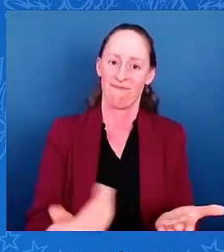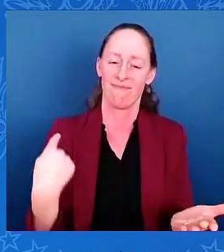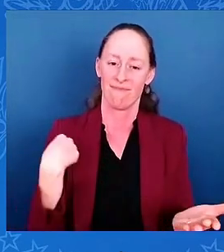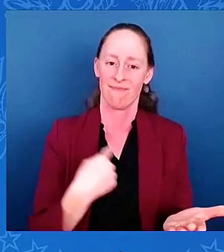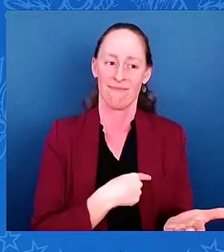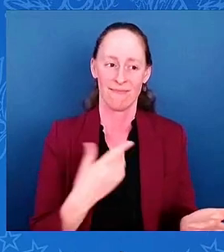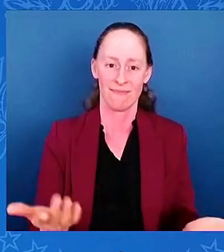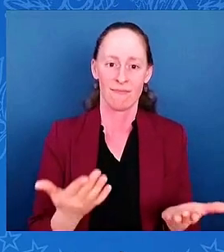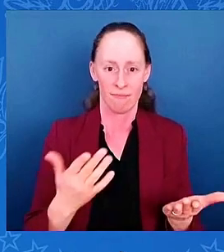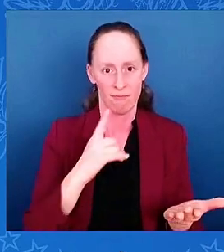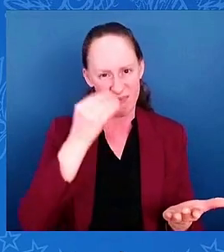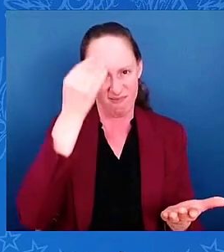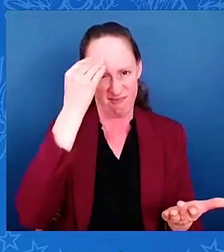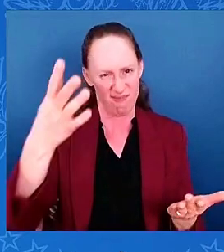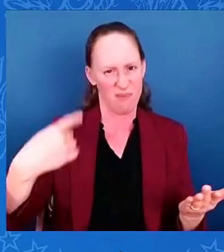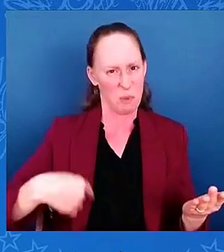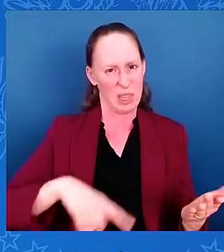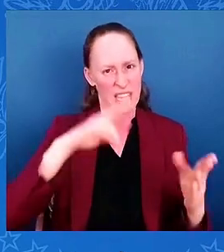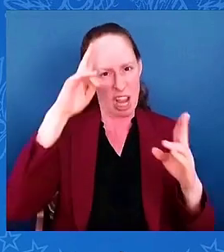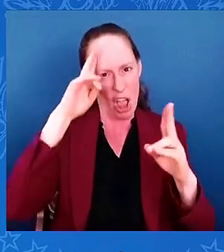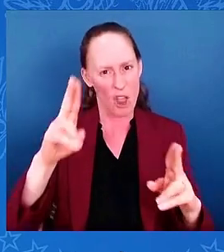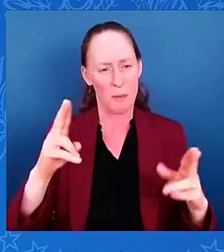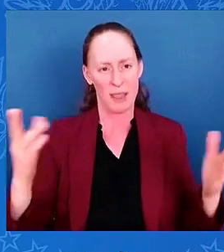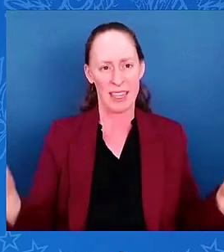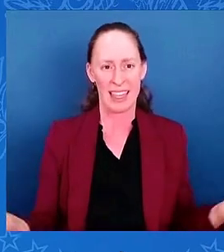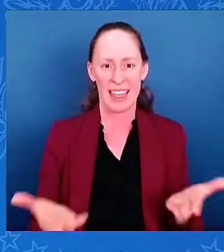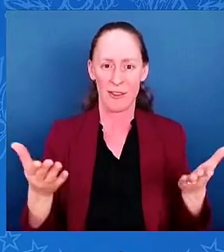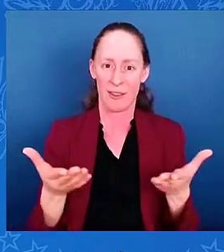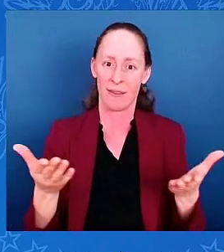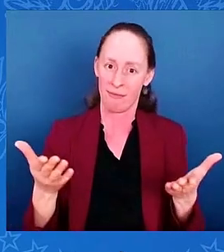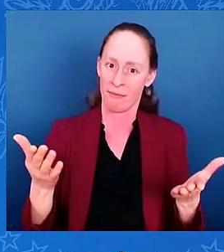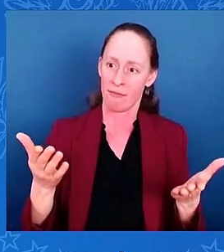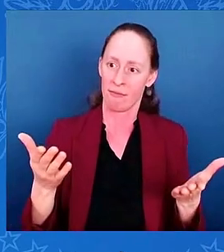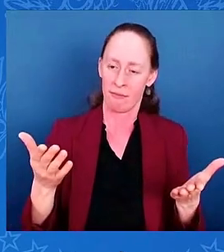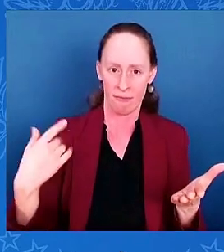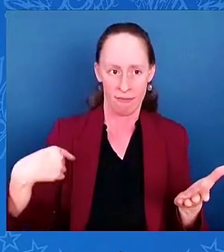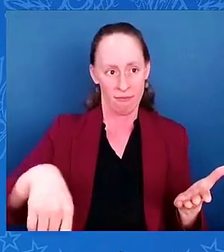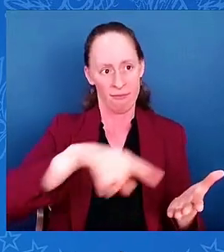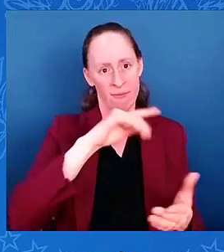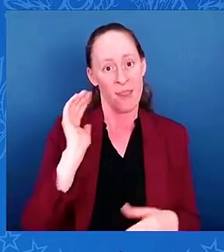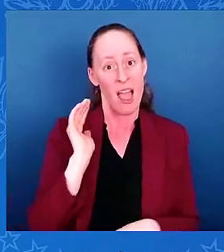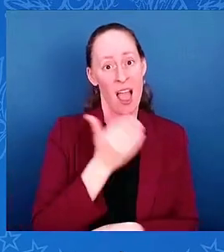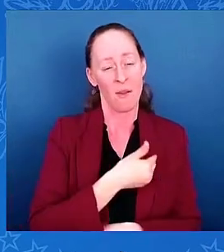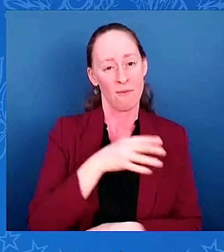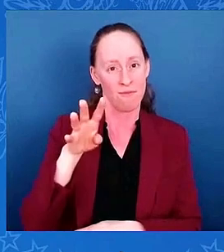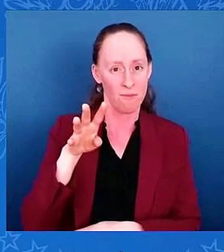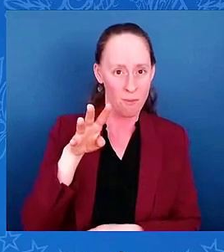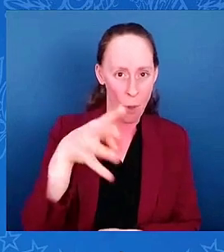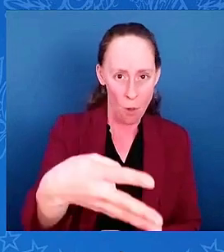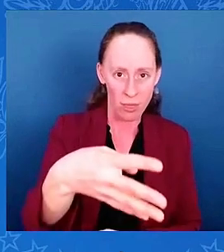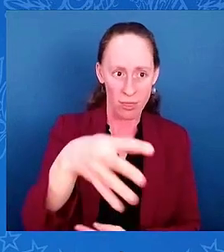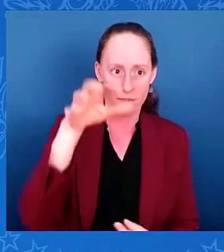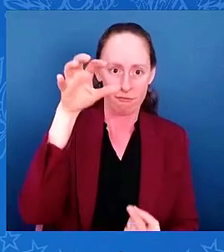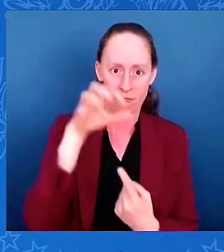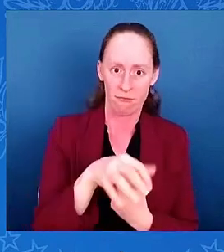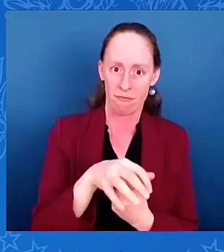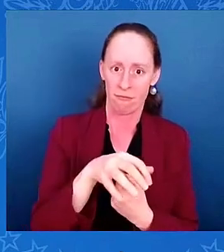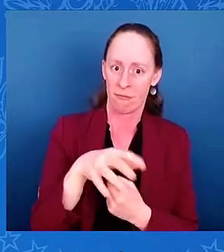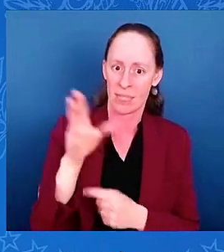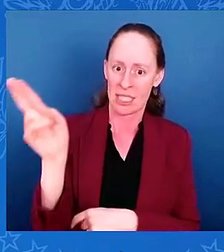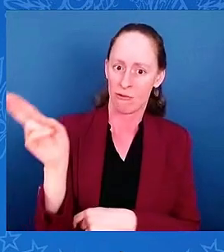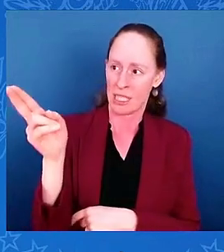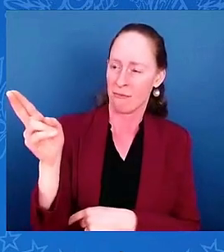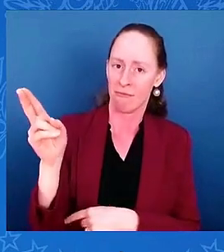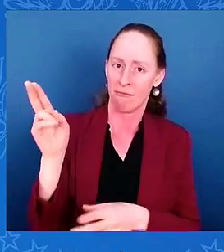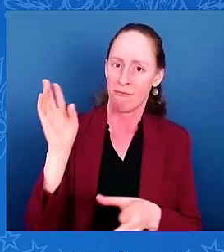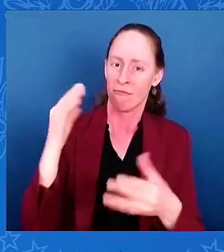Bowl championship in Chiefs history. I want to thank the members of the President's staff who have helped make this possible and